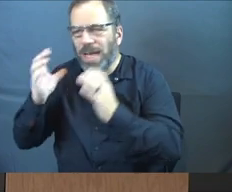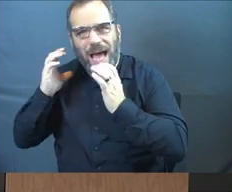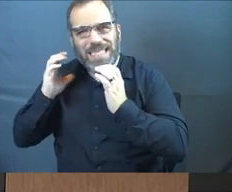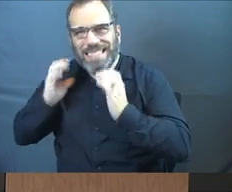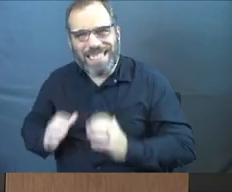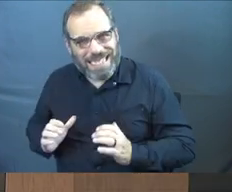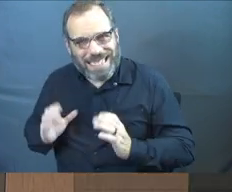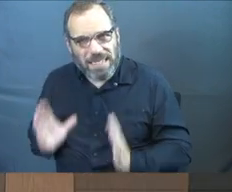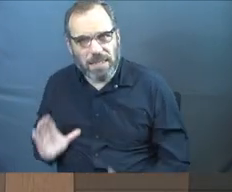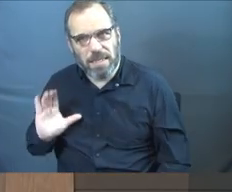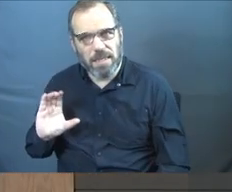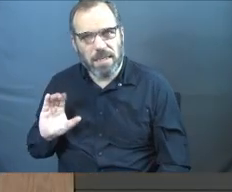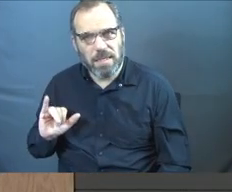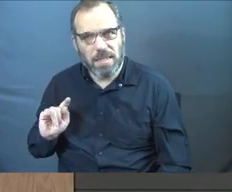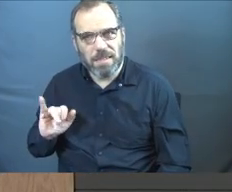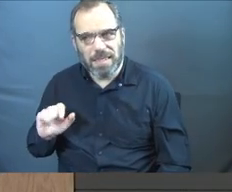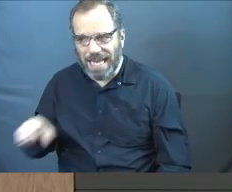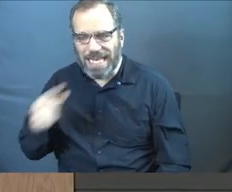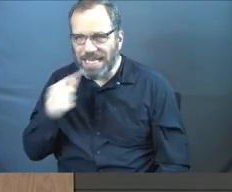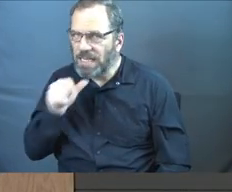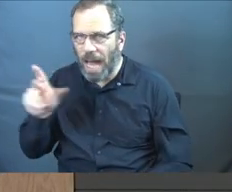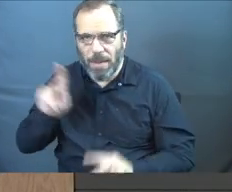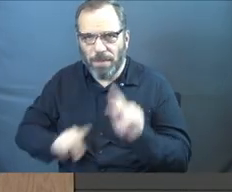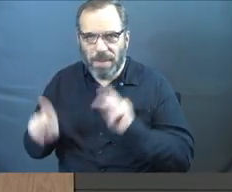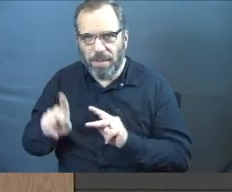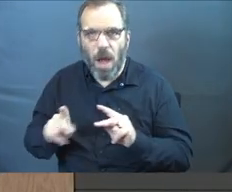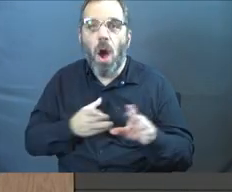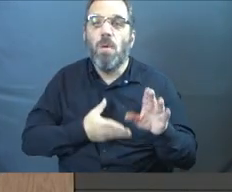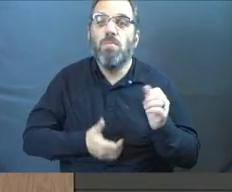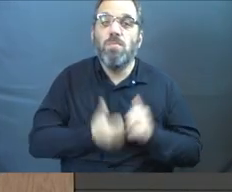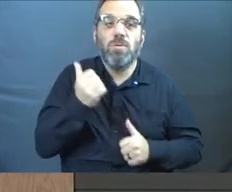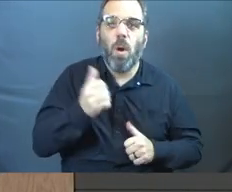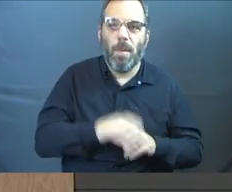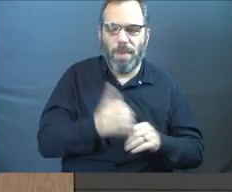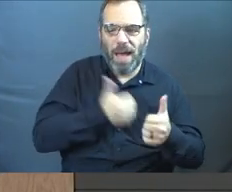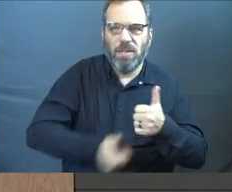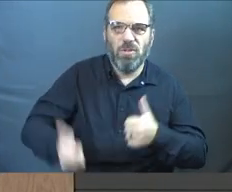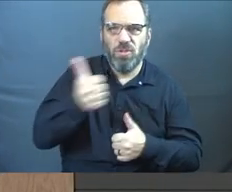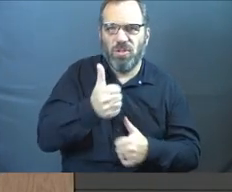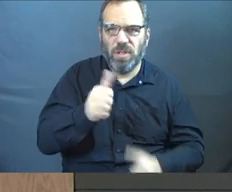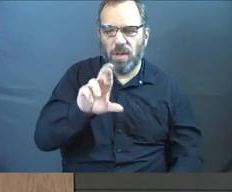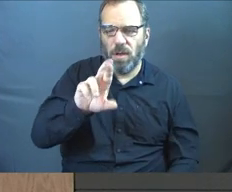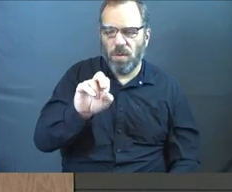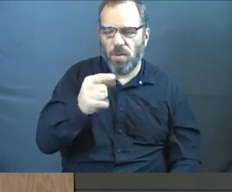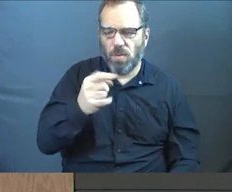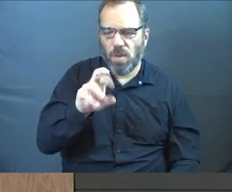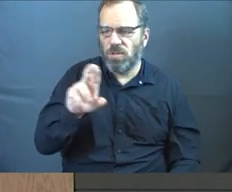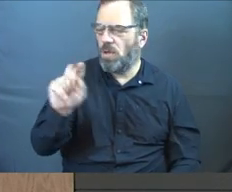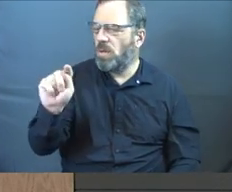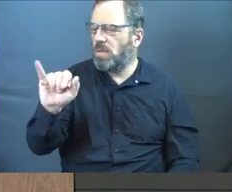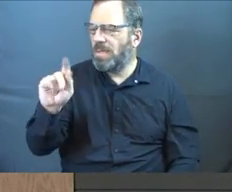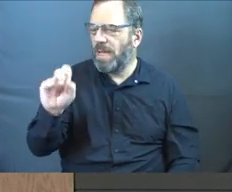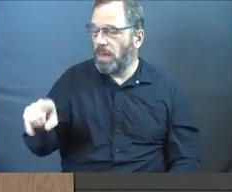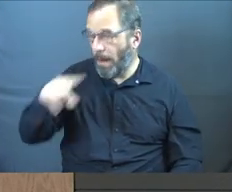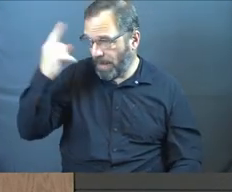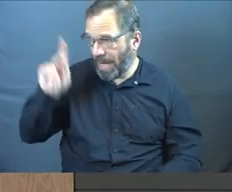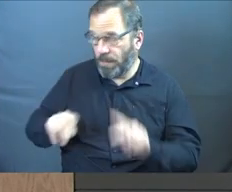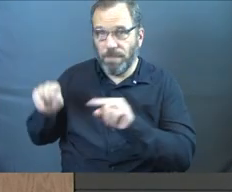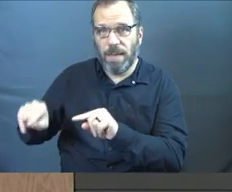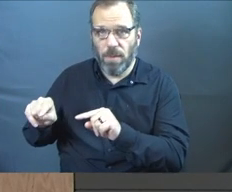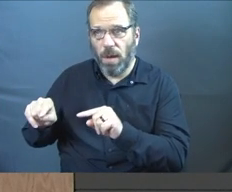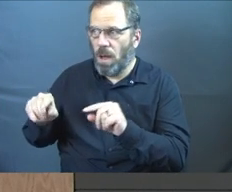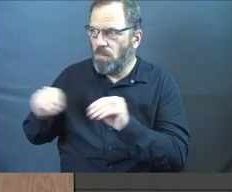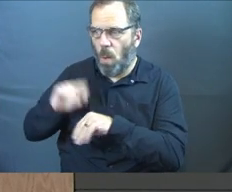were not people. Here is the majority opinion by Chief Justice Roger Taney. He said, black people had